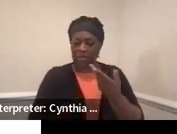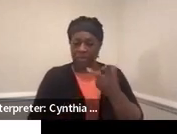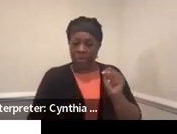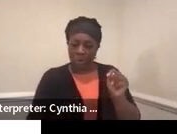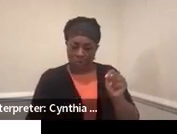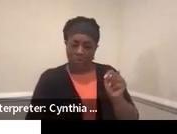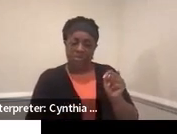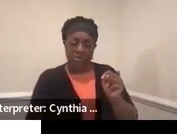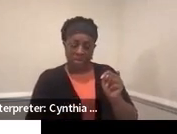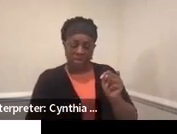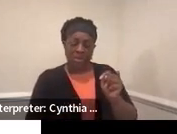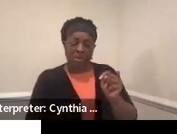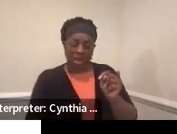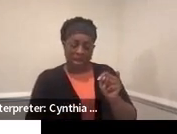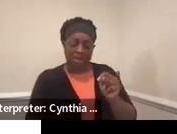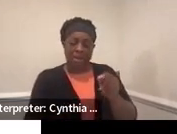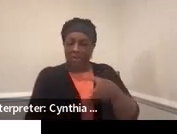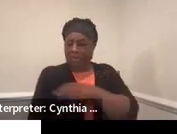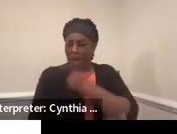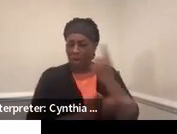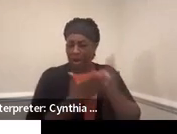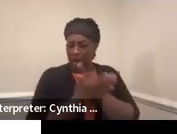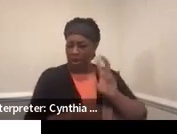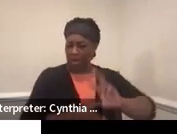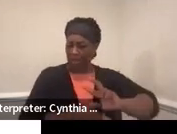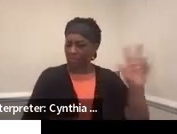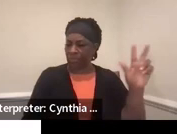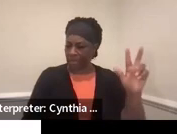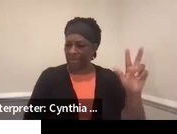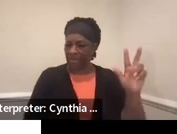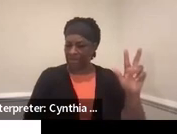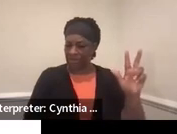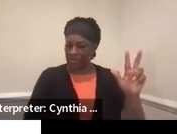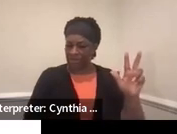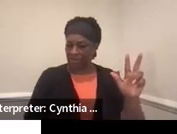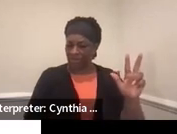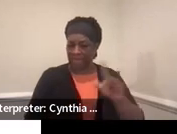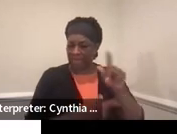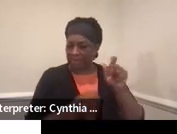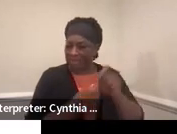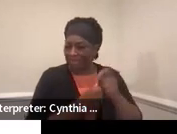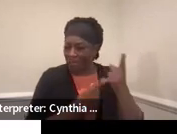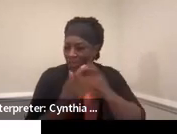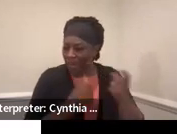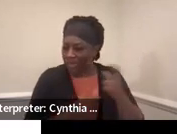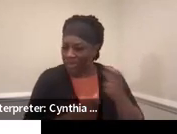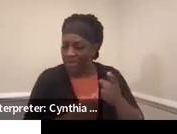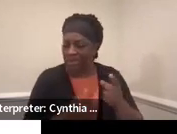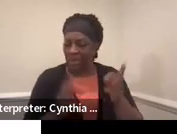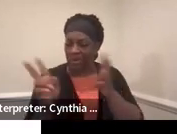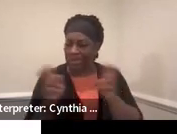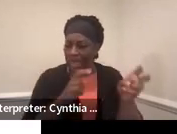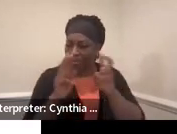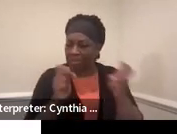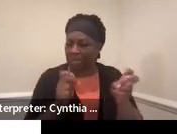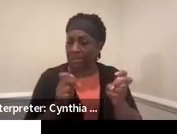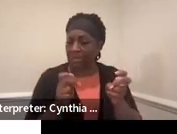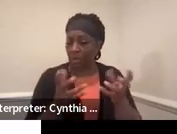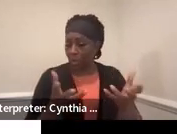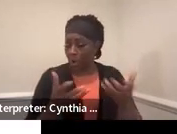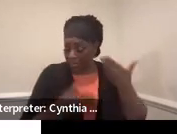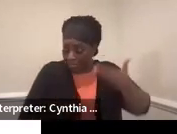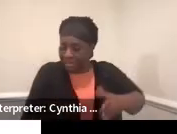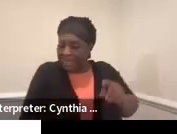Tuesday's Power Hour at 3 o'clock. If there are any specific questions or topics that you would like me